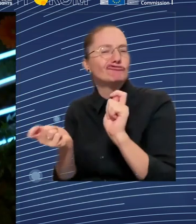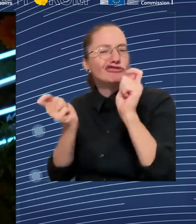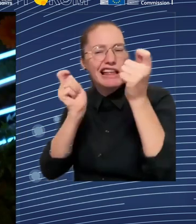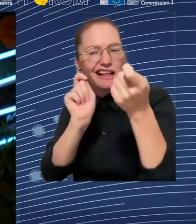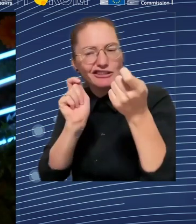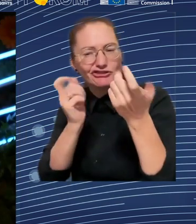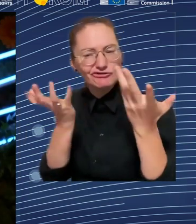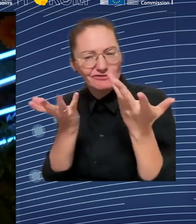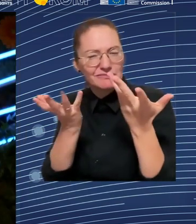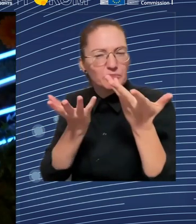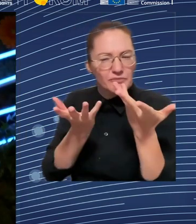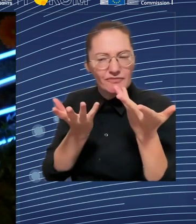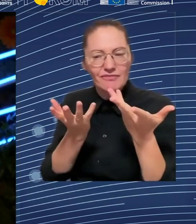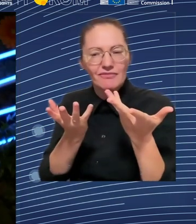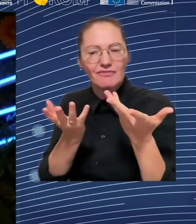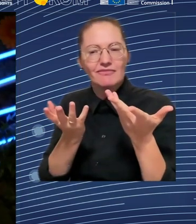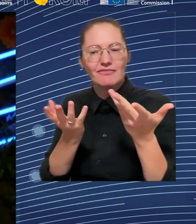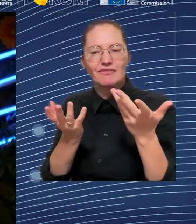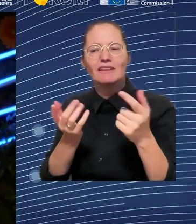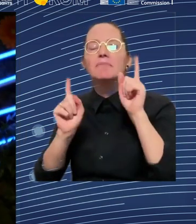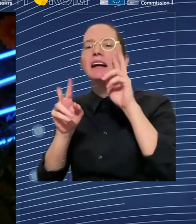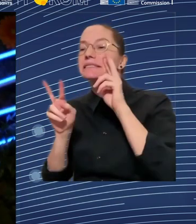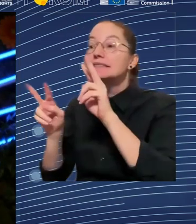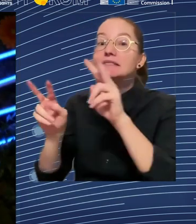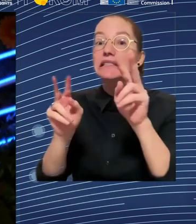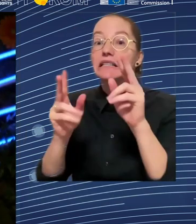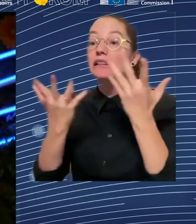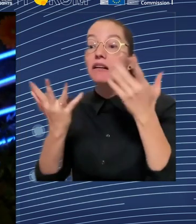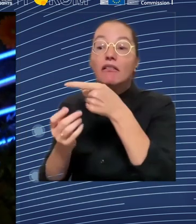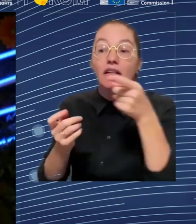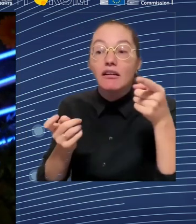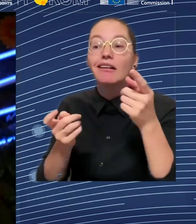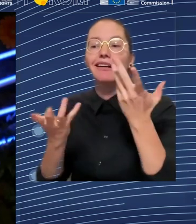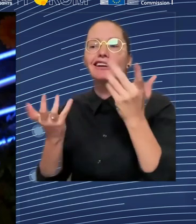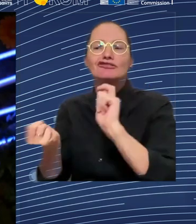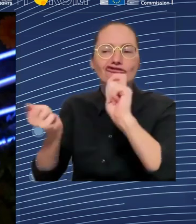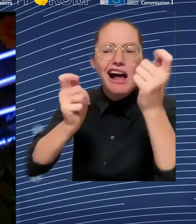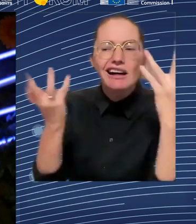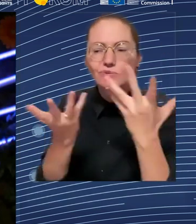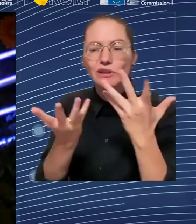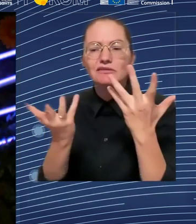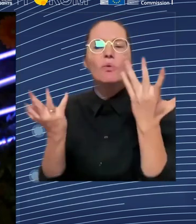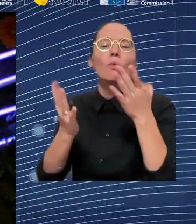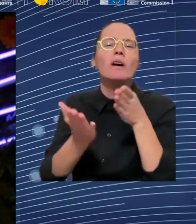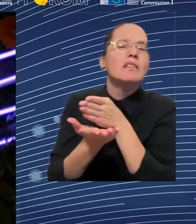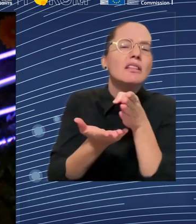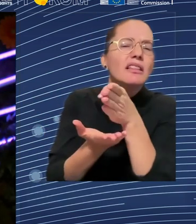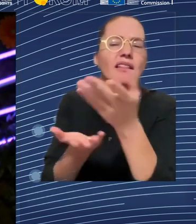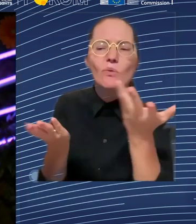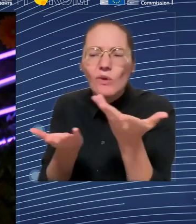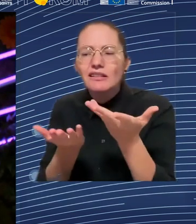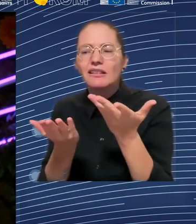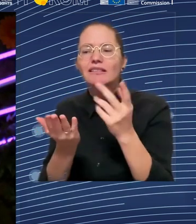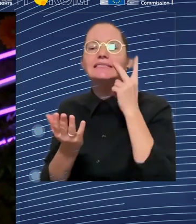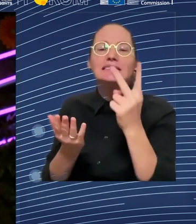And then the third thing will be, will I get any help to do that or am I on my own? And